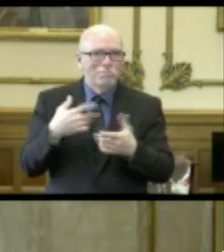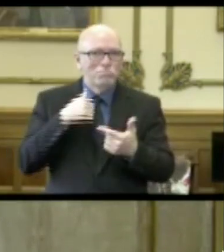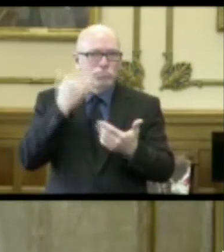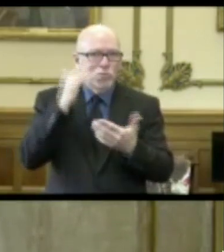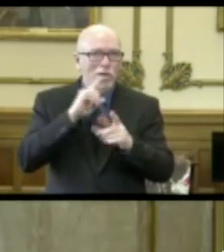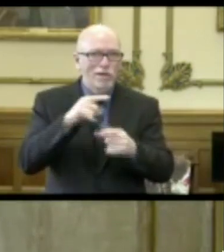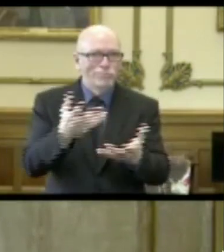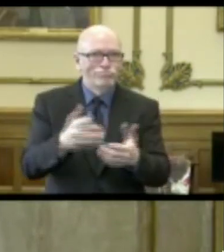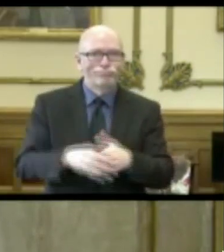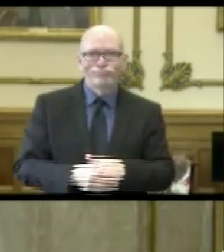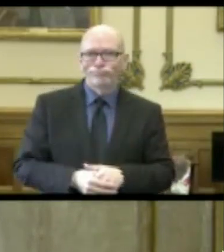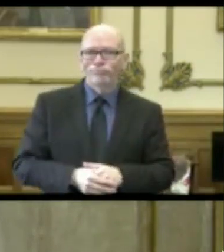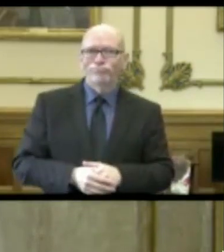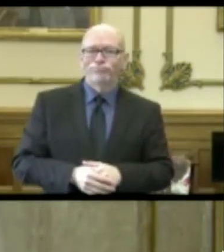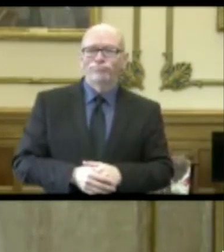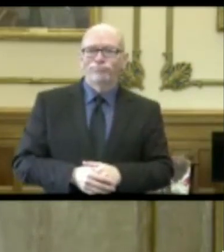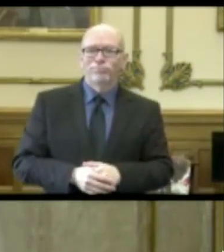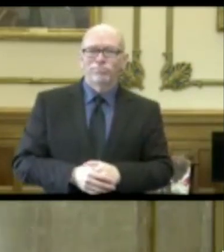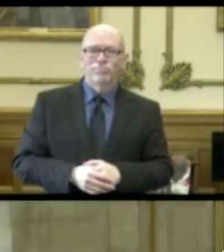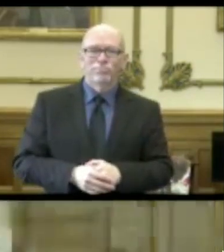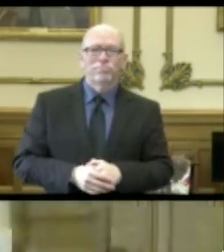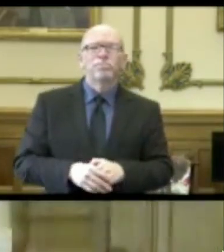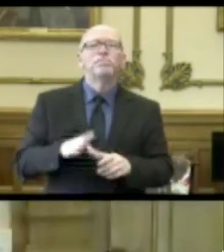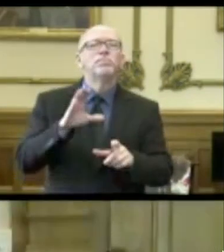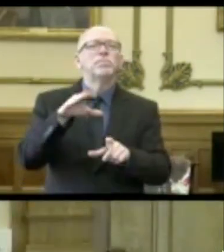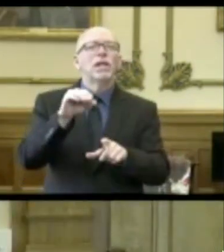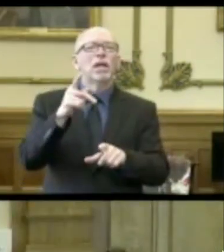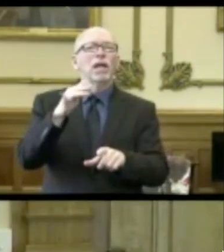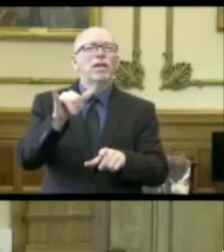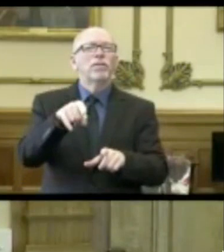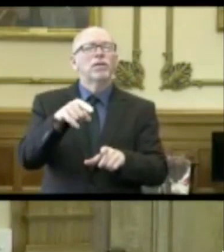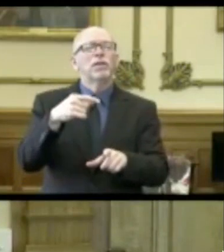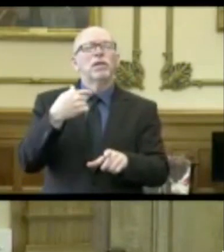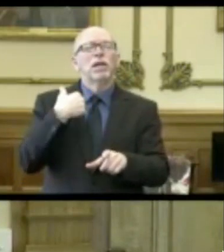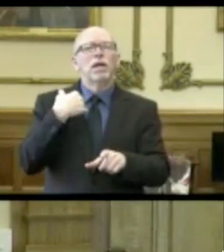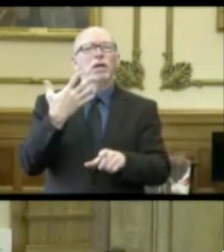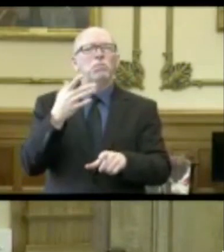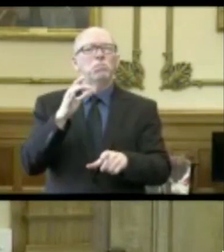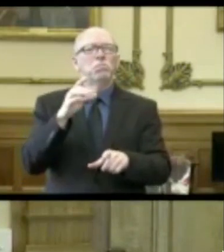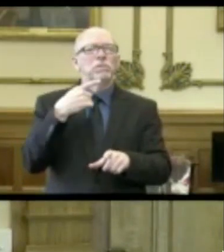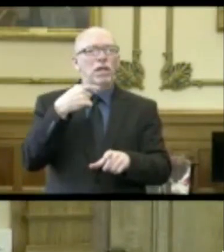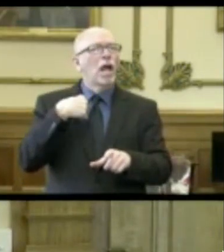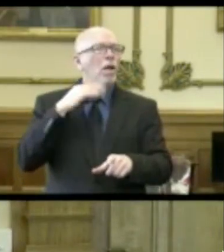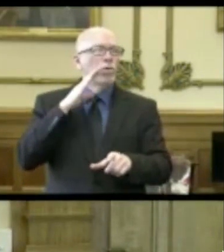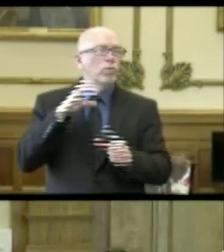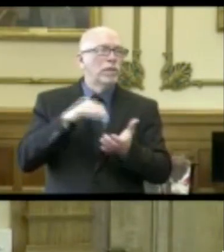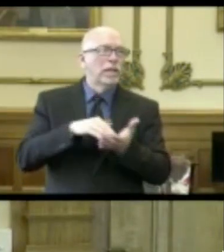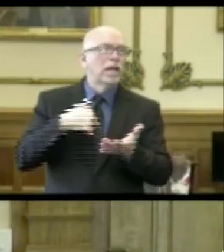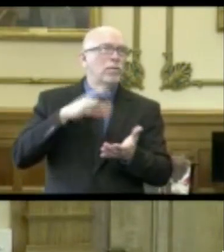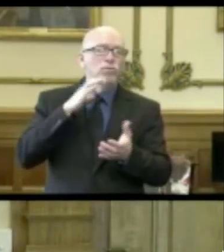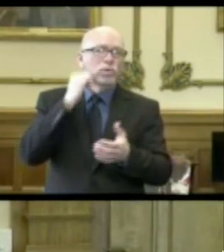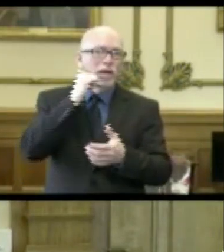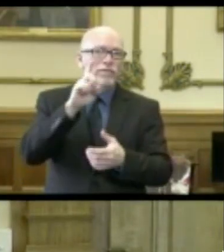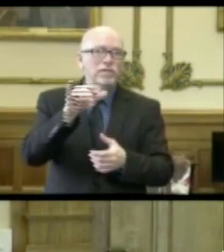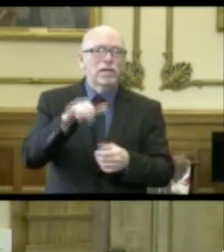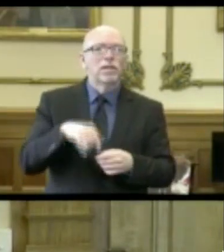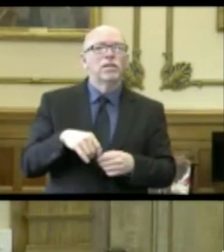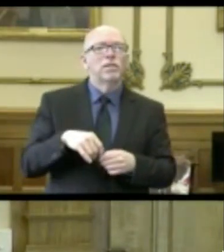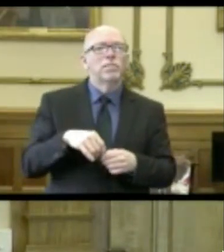you on that. And Kathy, I would just say, and I will do it again and I'll do it every day, that